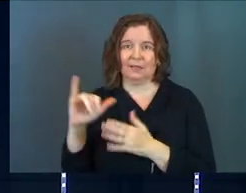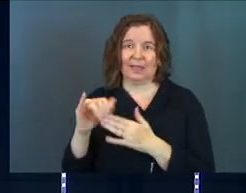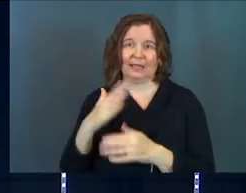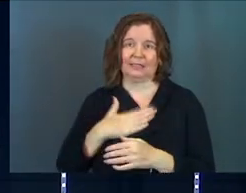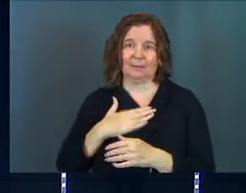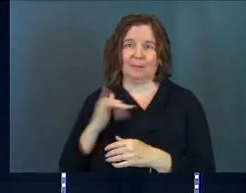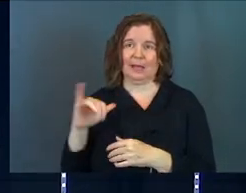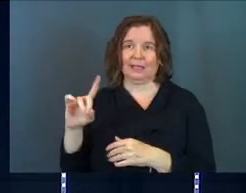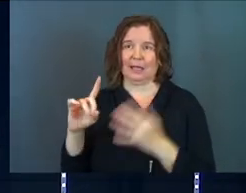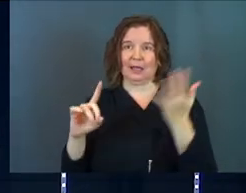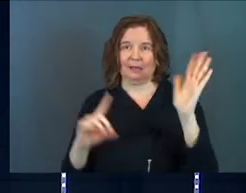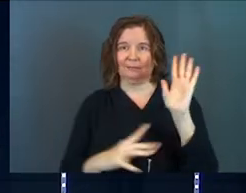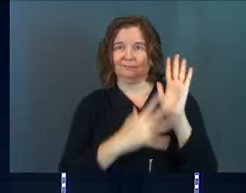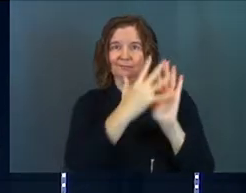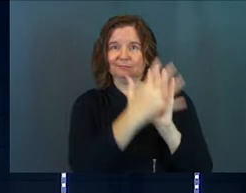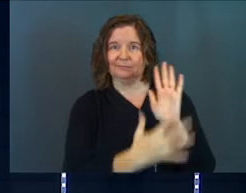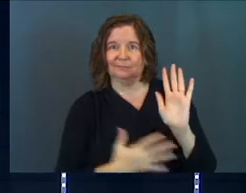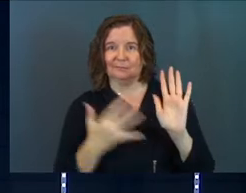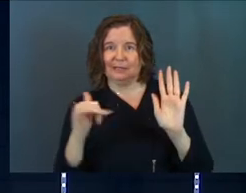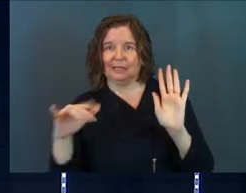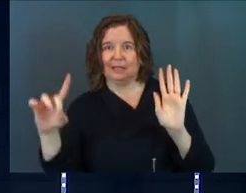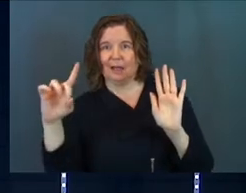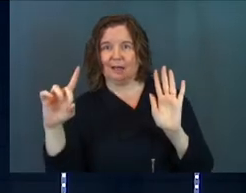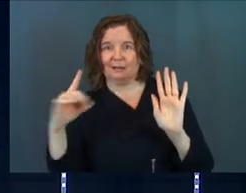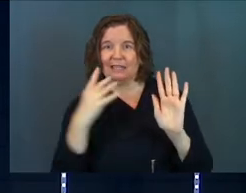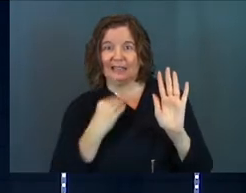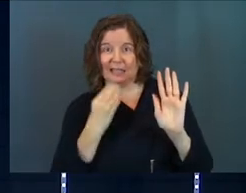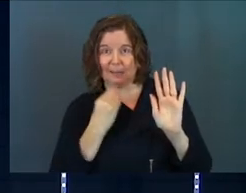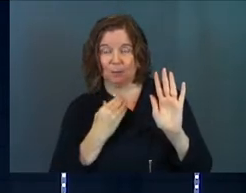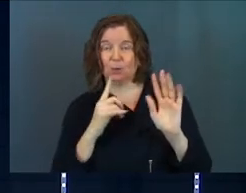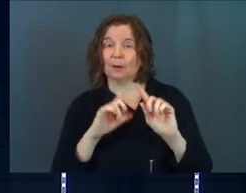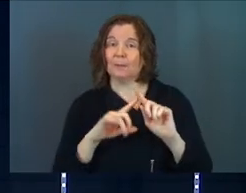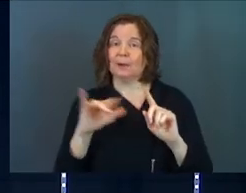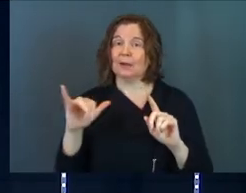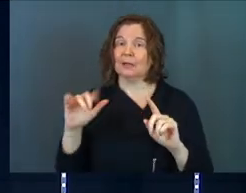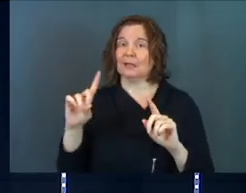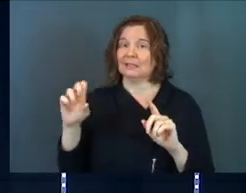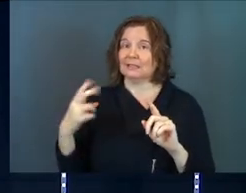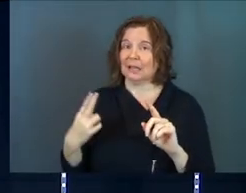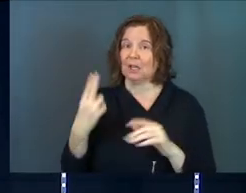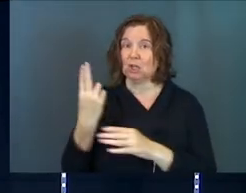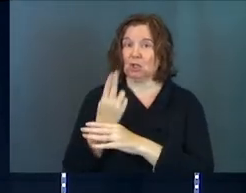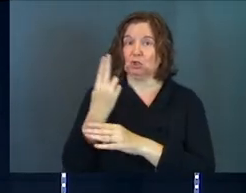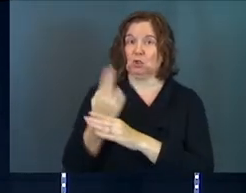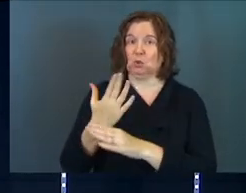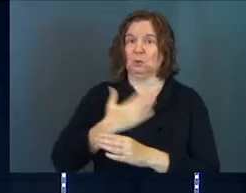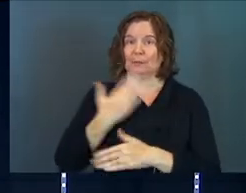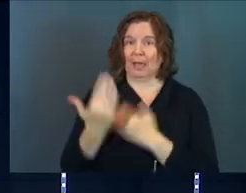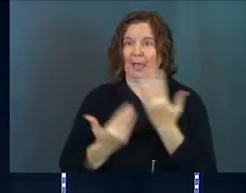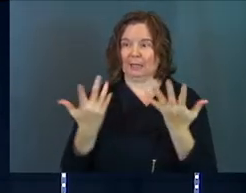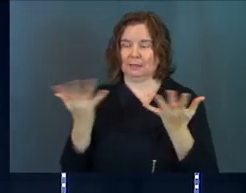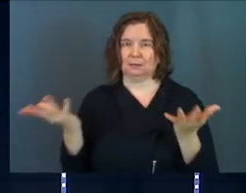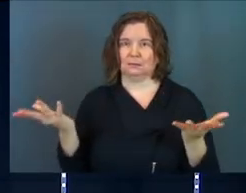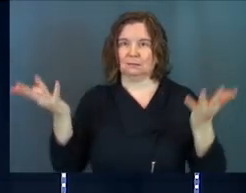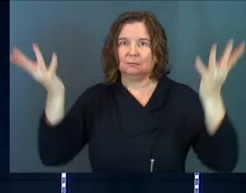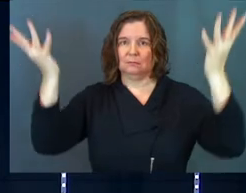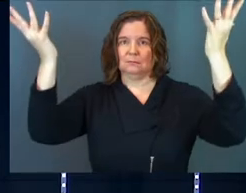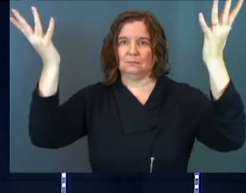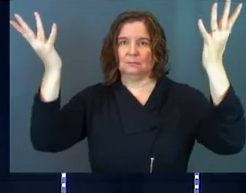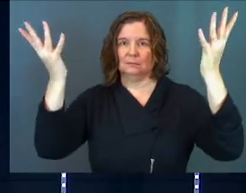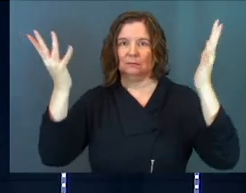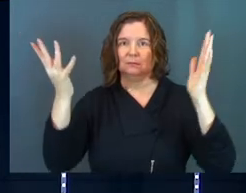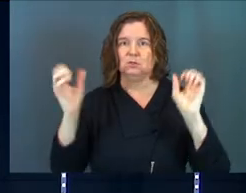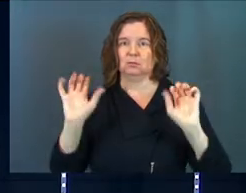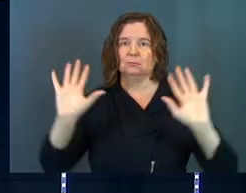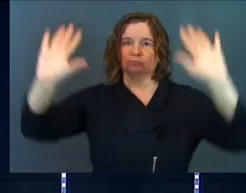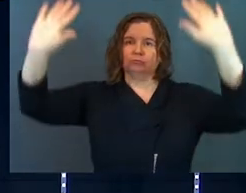That's my yad right there in the Hebrew, I guess. Okay. But yadah is to use my hands, to extend